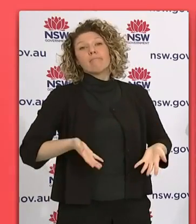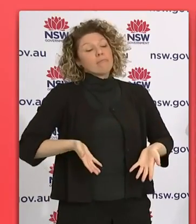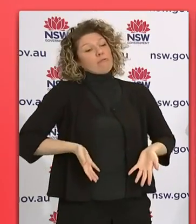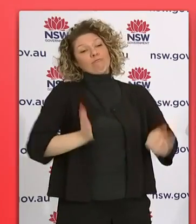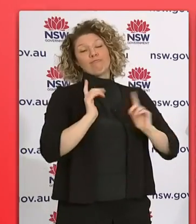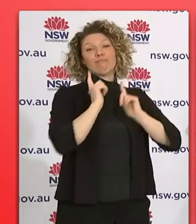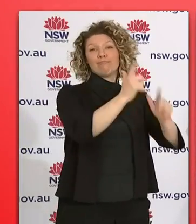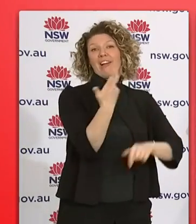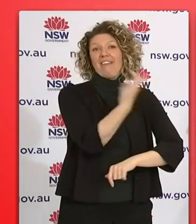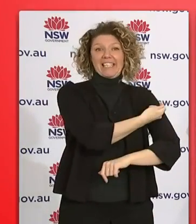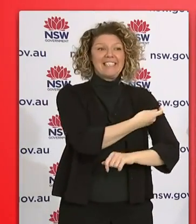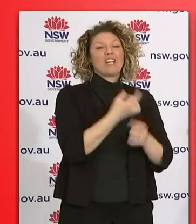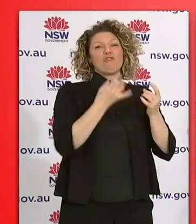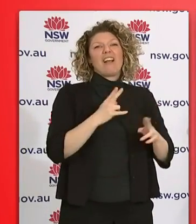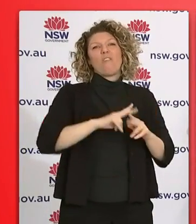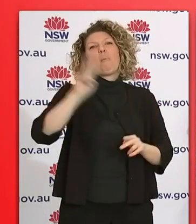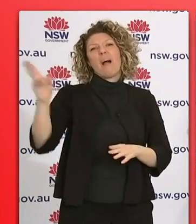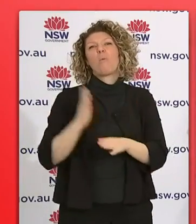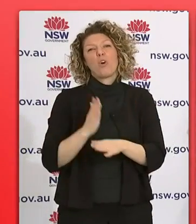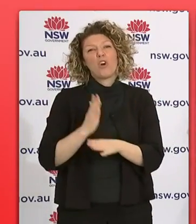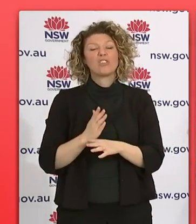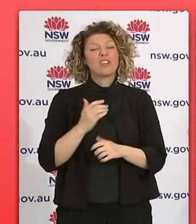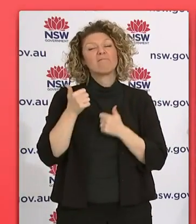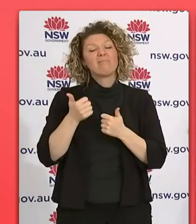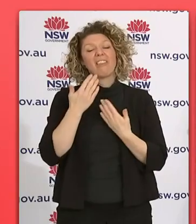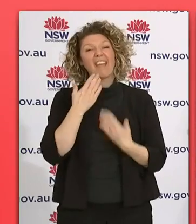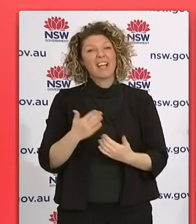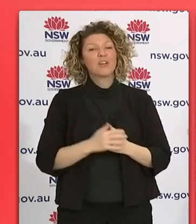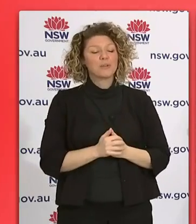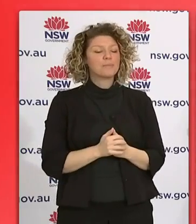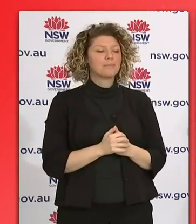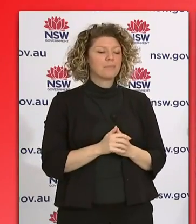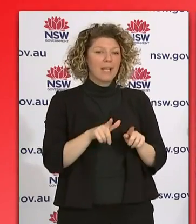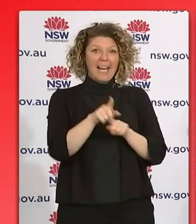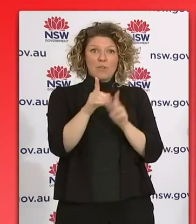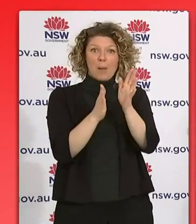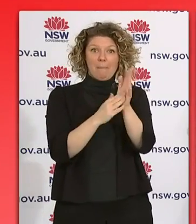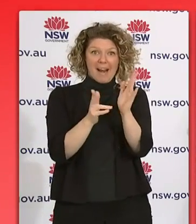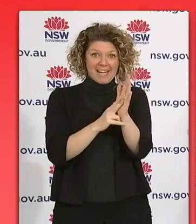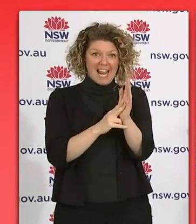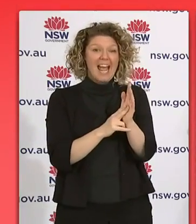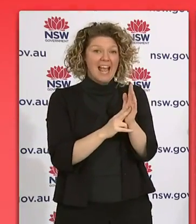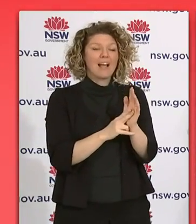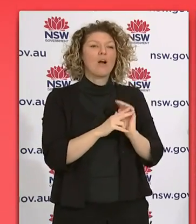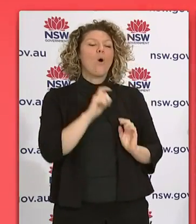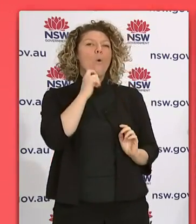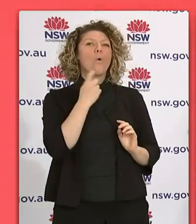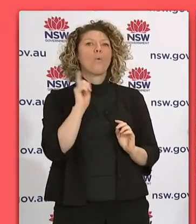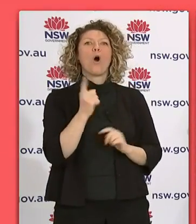incentive for that group of workers. Pleasingly, from Monday next week, 100,000